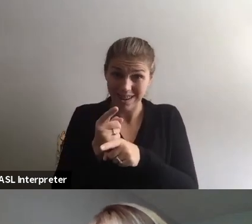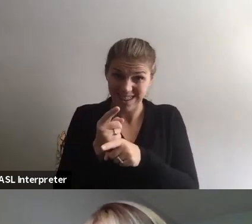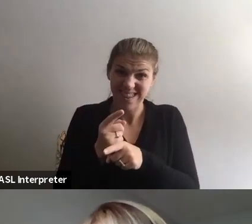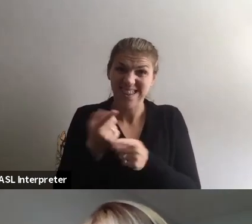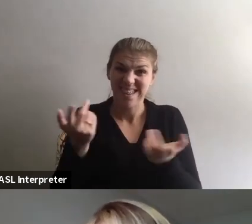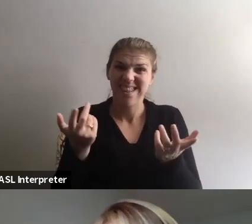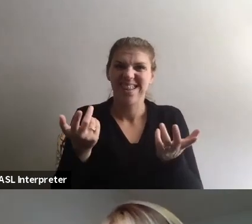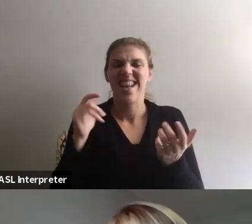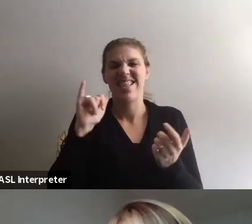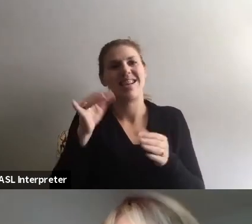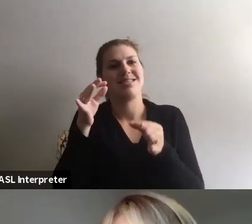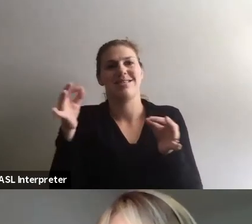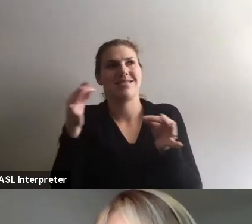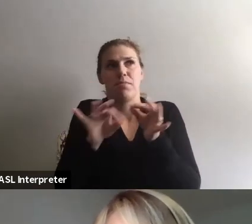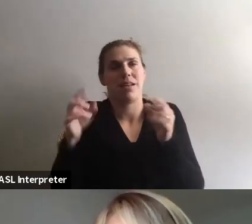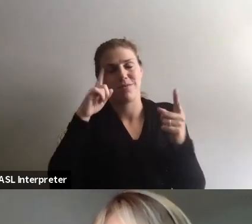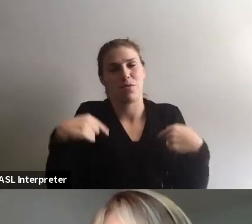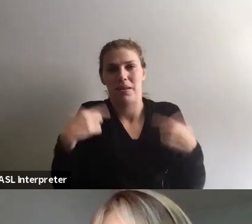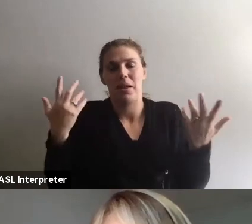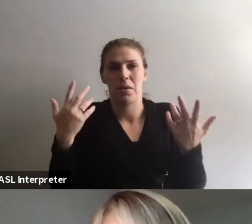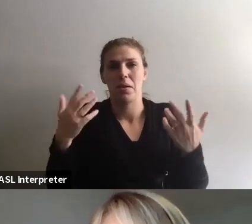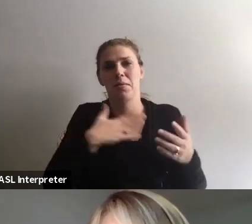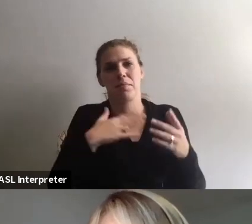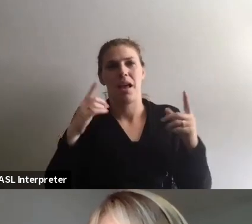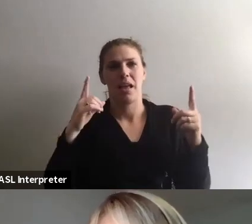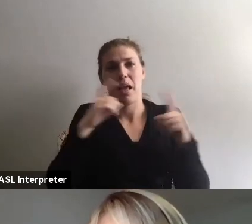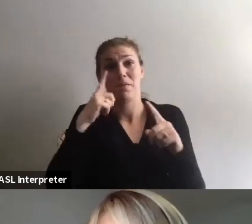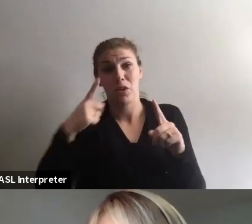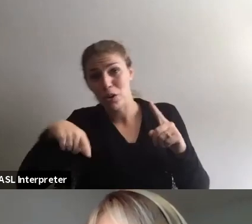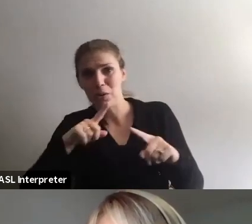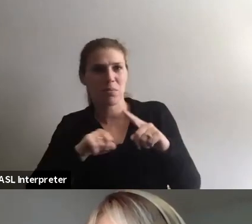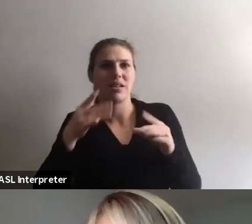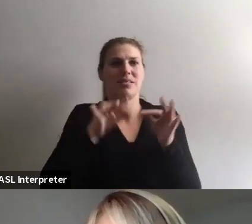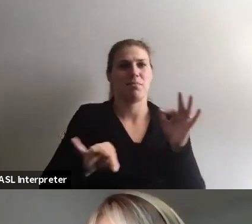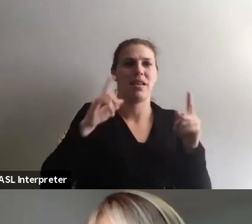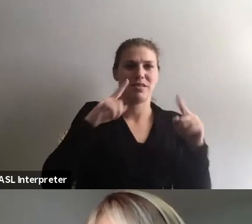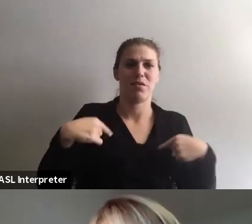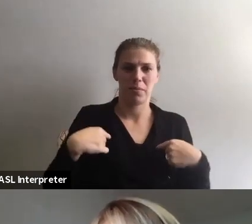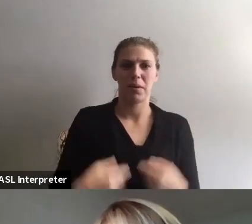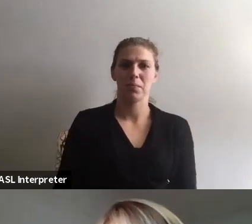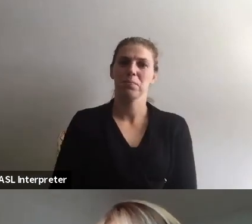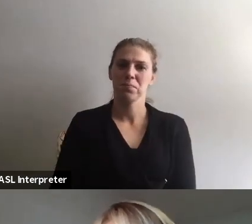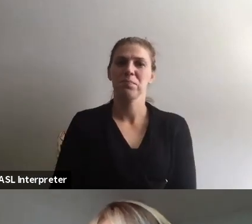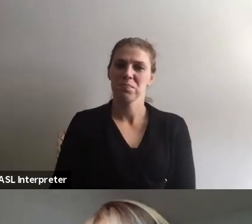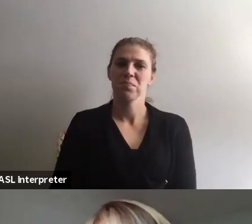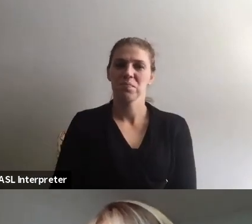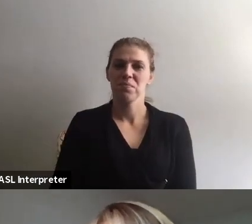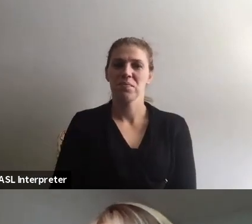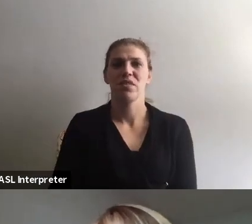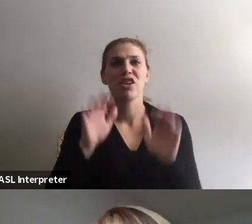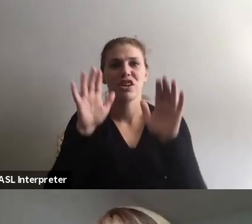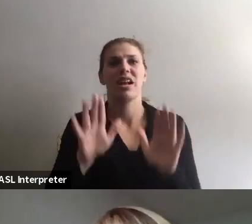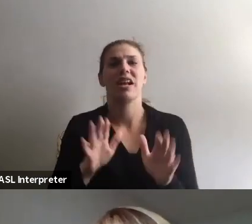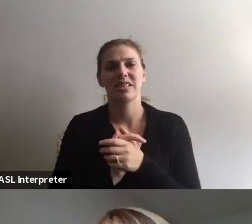but that is simplifies it for me. I think might complicate it for other people, but yeah, no, great.